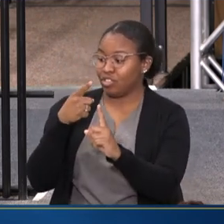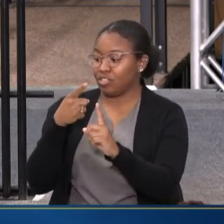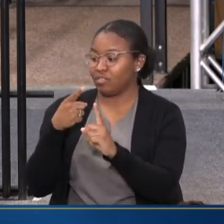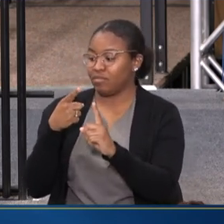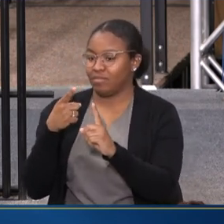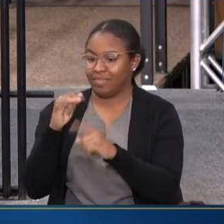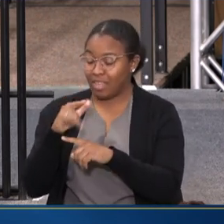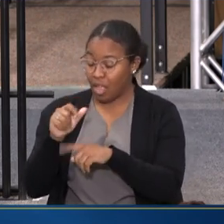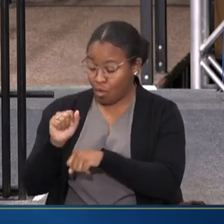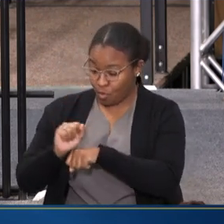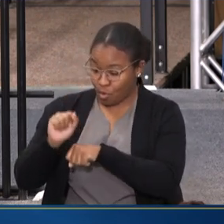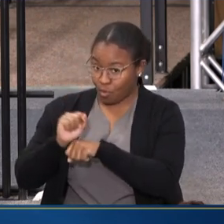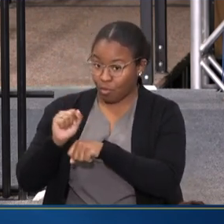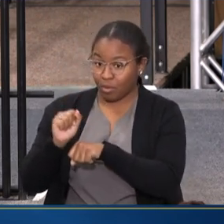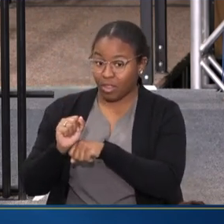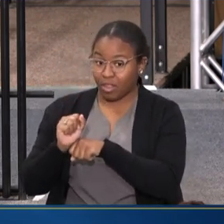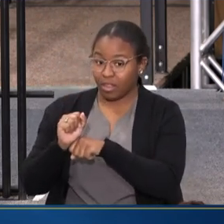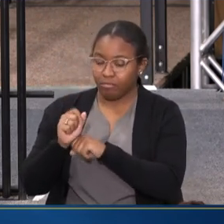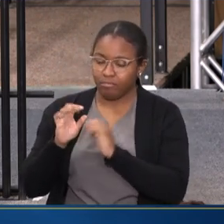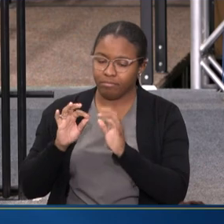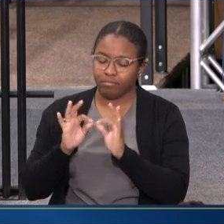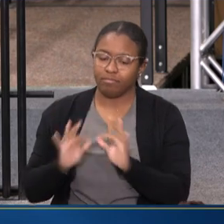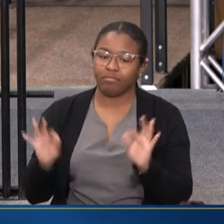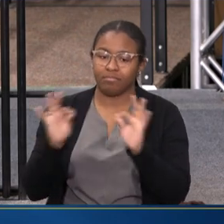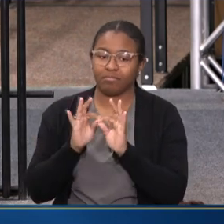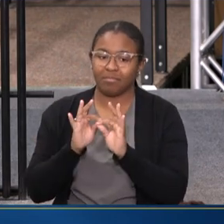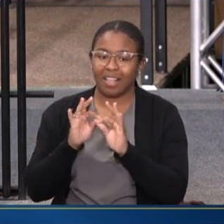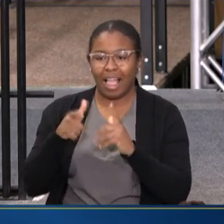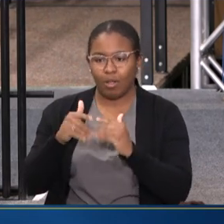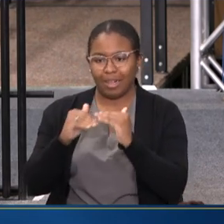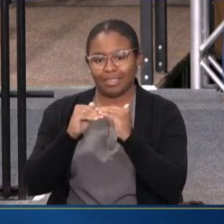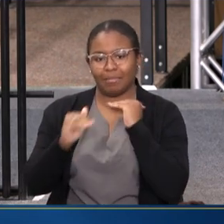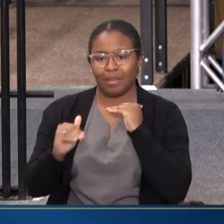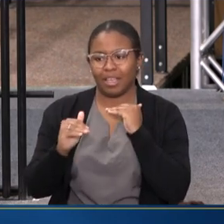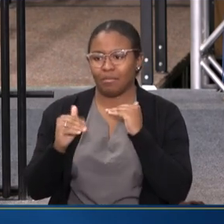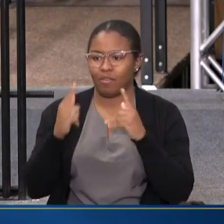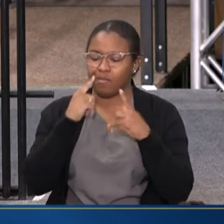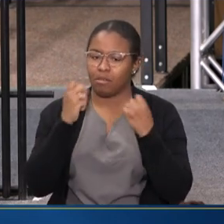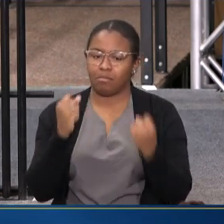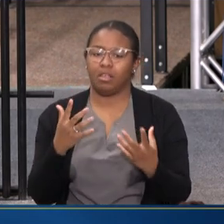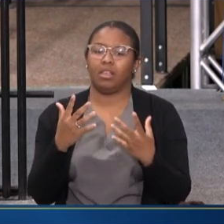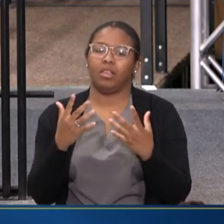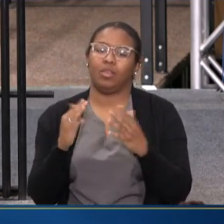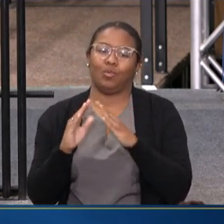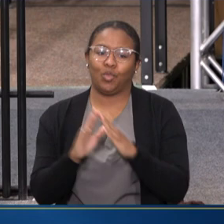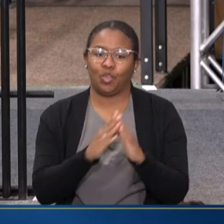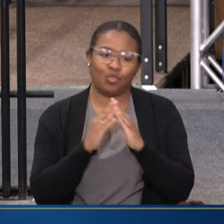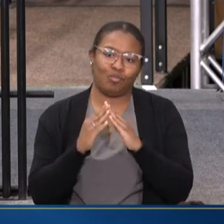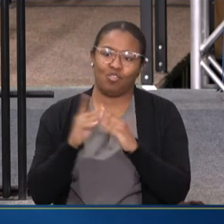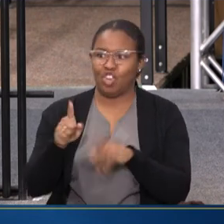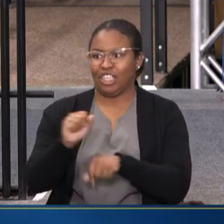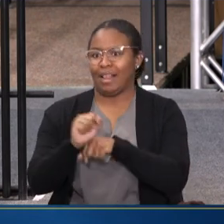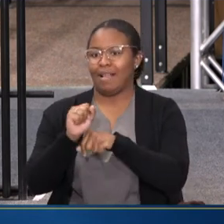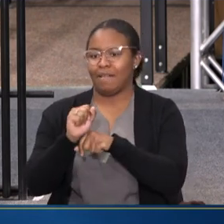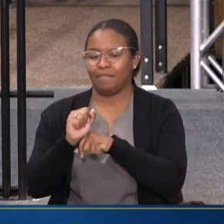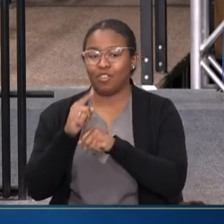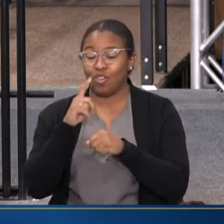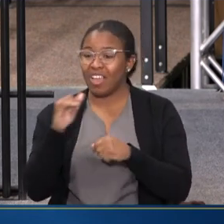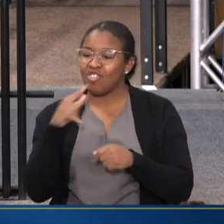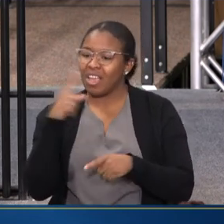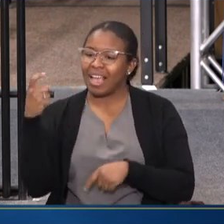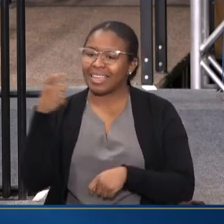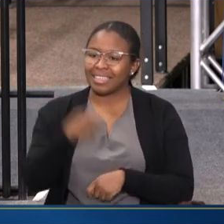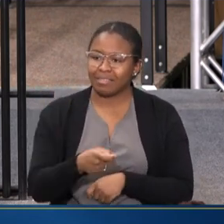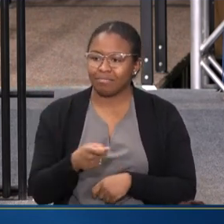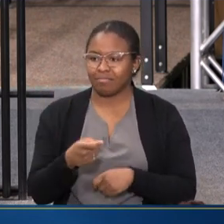THAT EMPLOYMENT IS KEY. IT IS A STABILIZING FACTOR FOR SO MANY COMMUNITIES, AND IT IS A CONTRIBUTING FACTOR TO